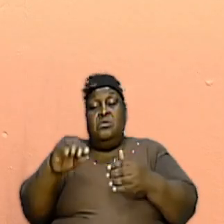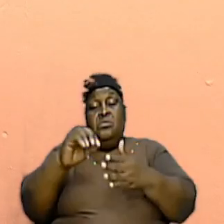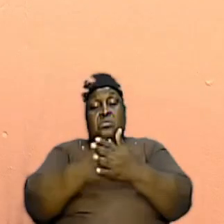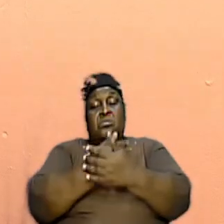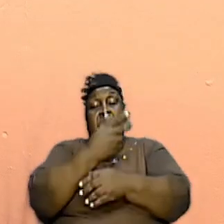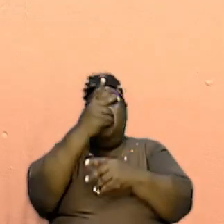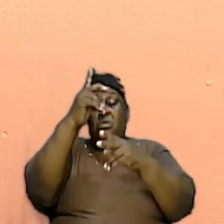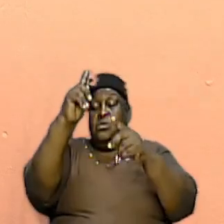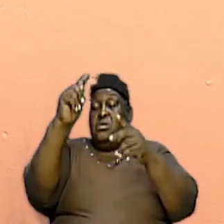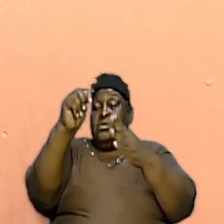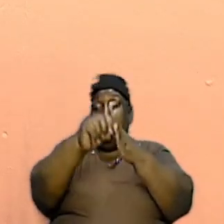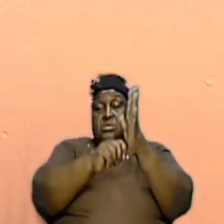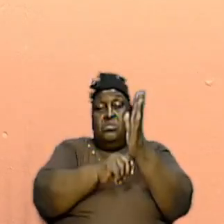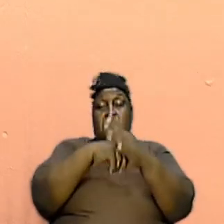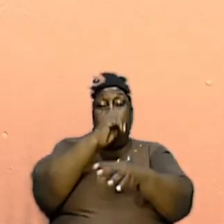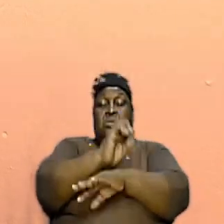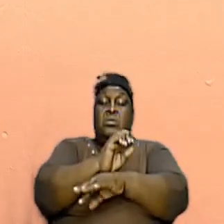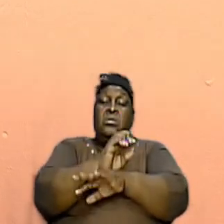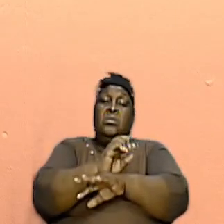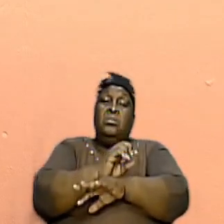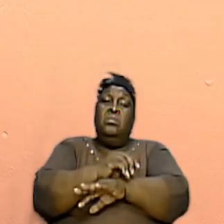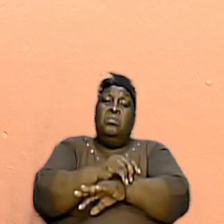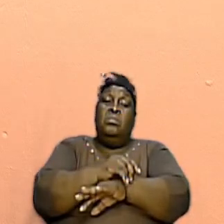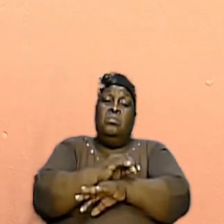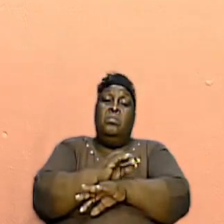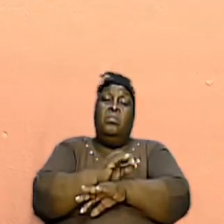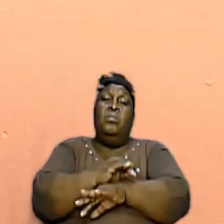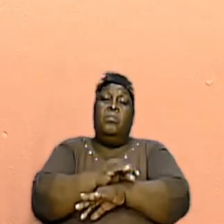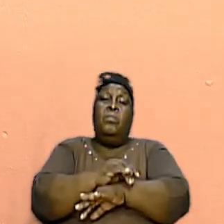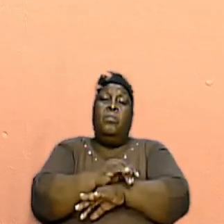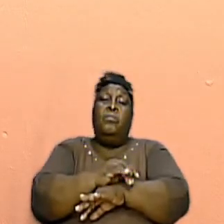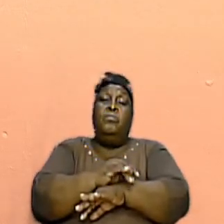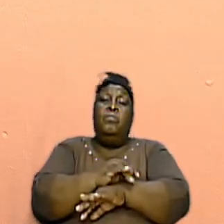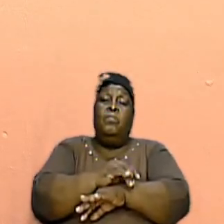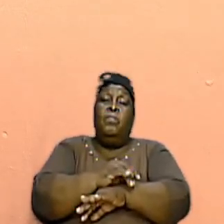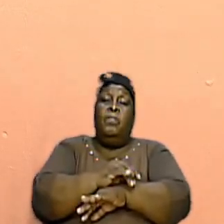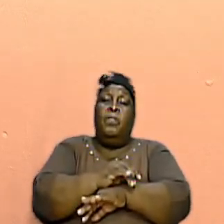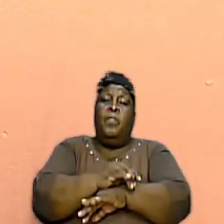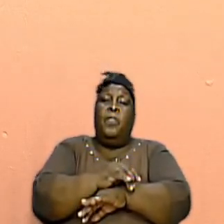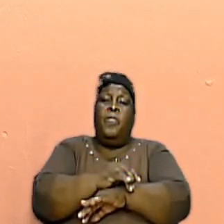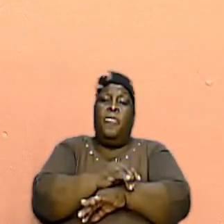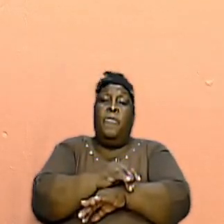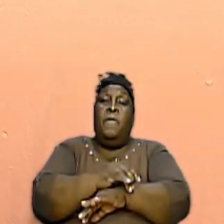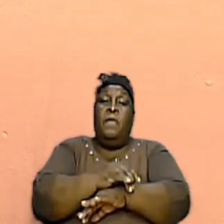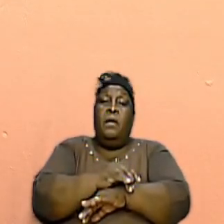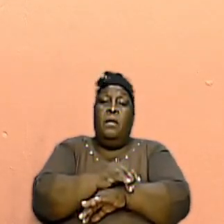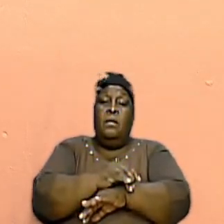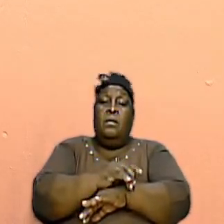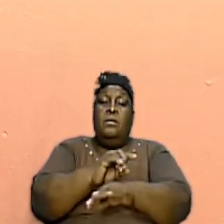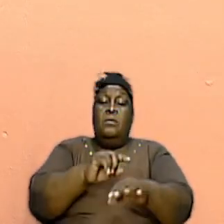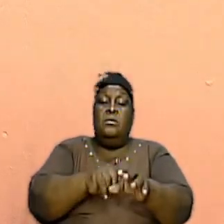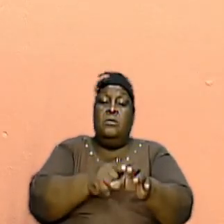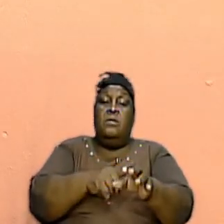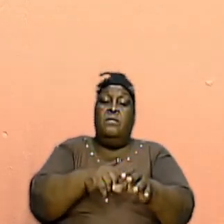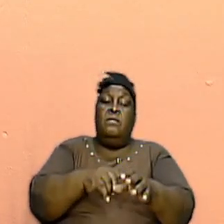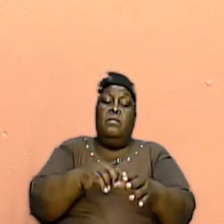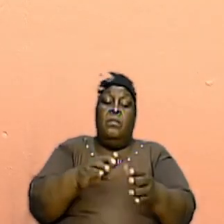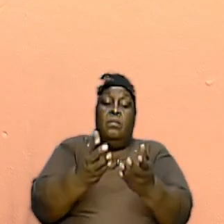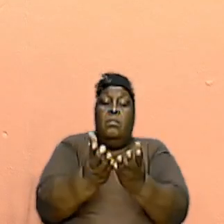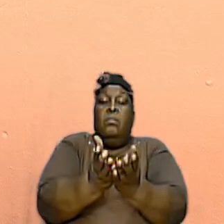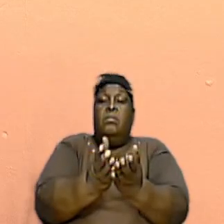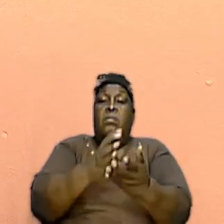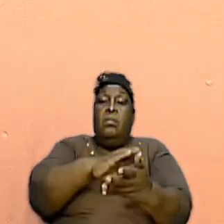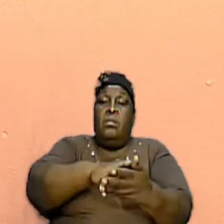and if you think I'm joking let us look at a few things so let us start from the book of Acts and